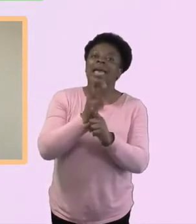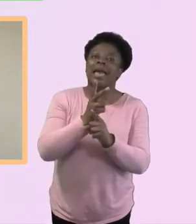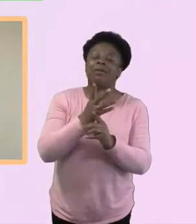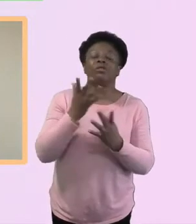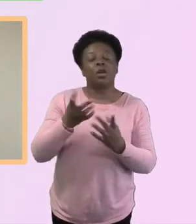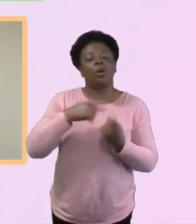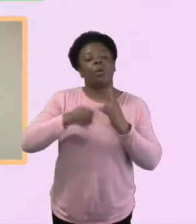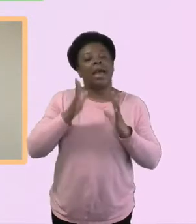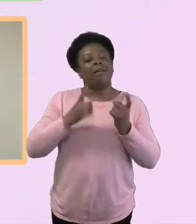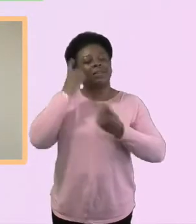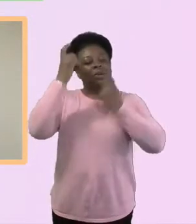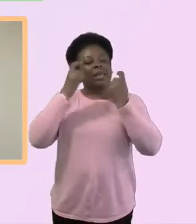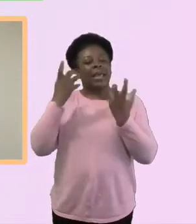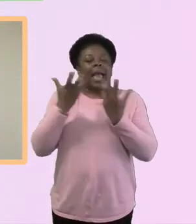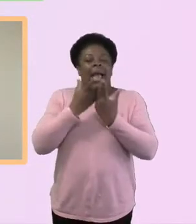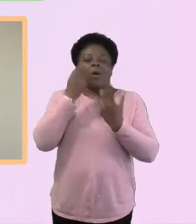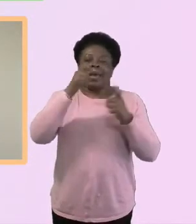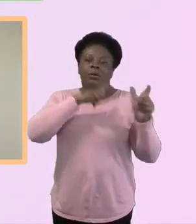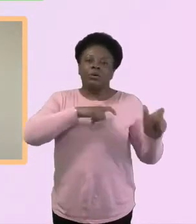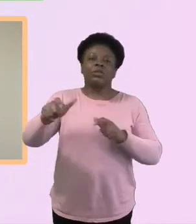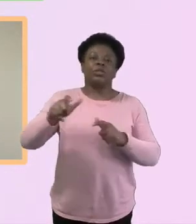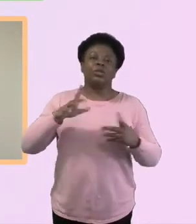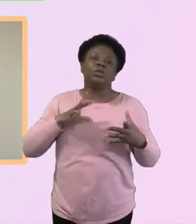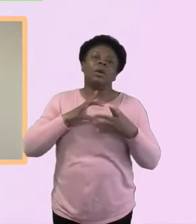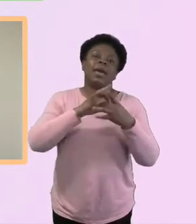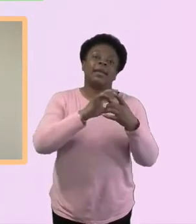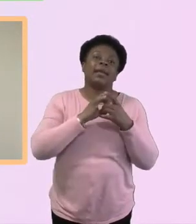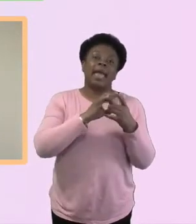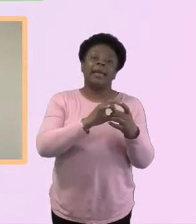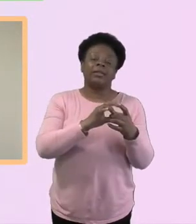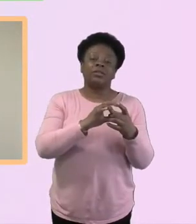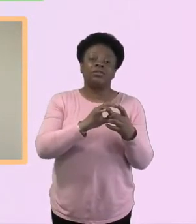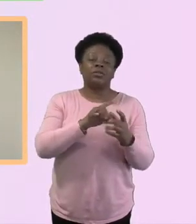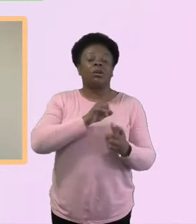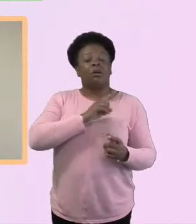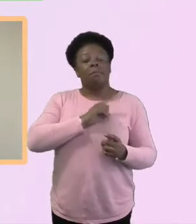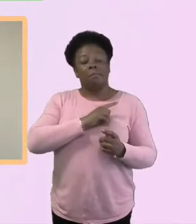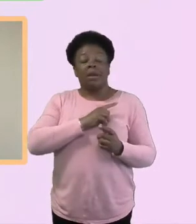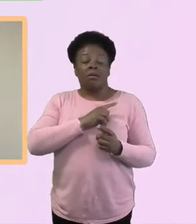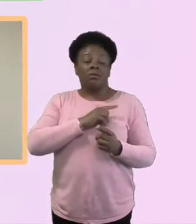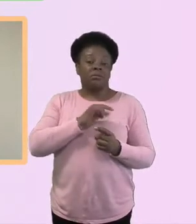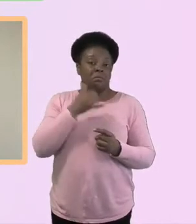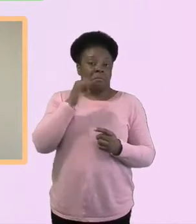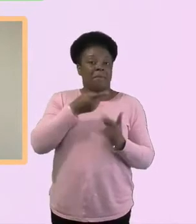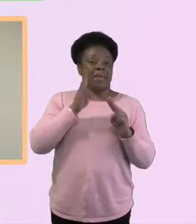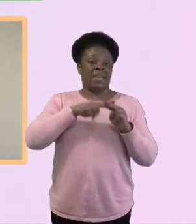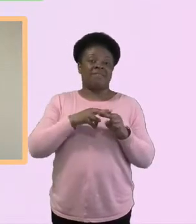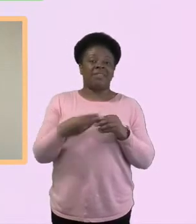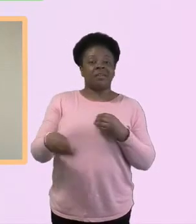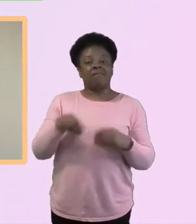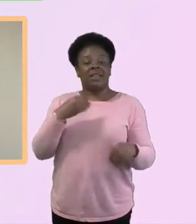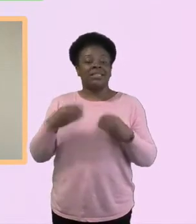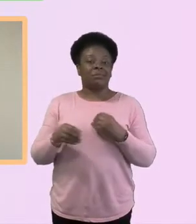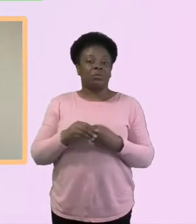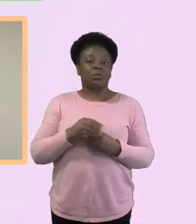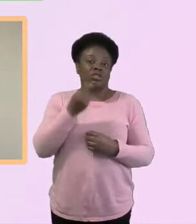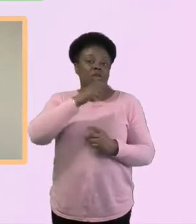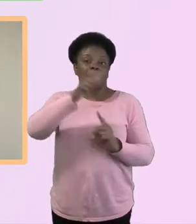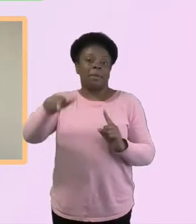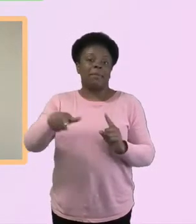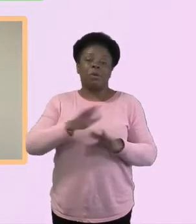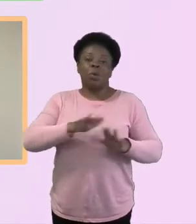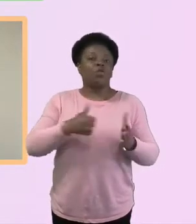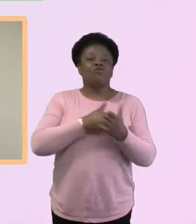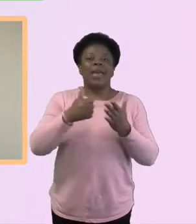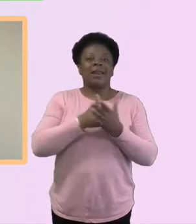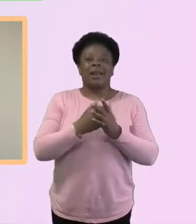that framework of actually this is a very loose connection. They're not going to turn up every, every Sunday morning or, you know, it's